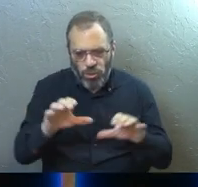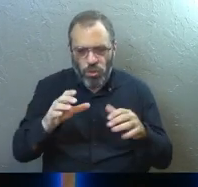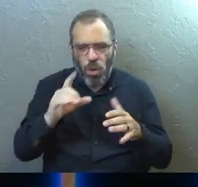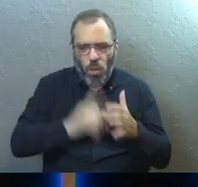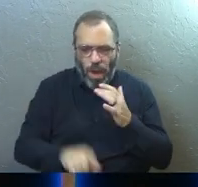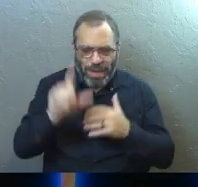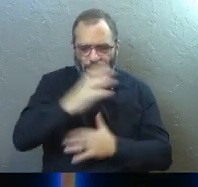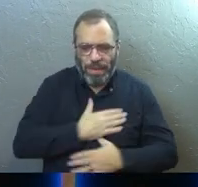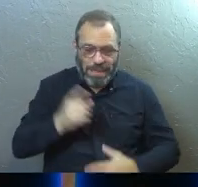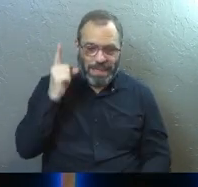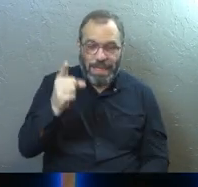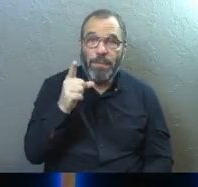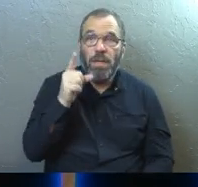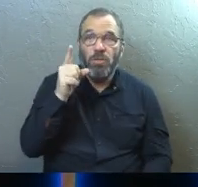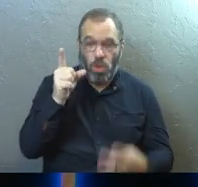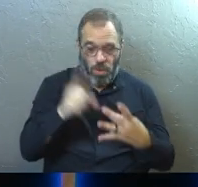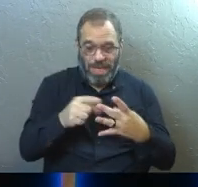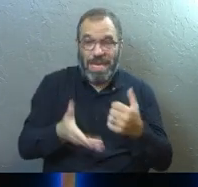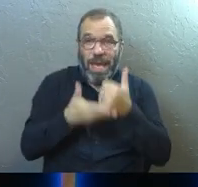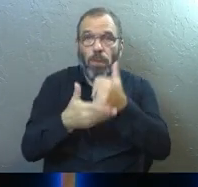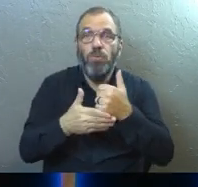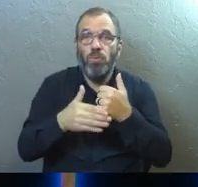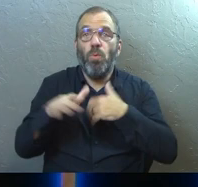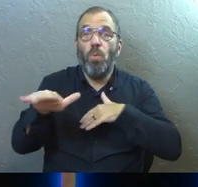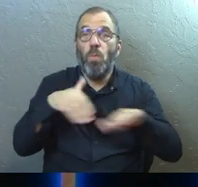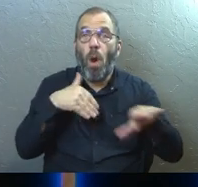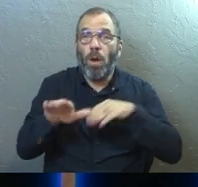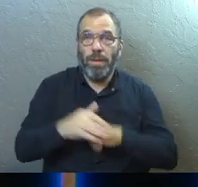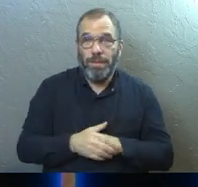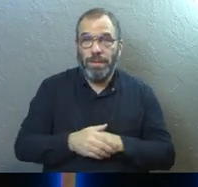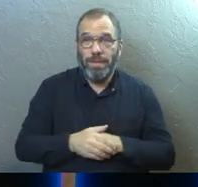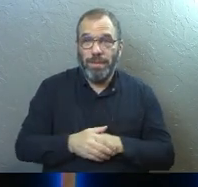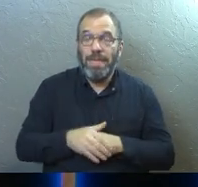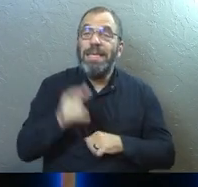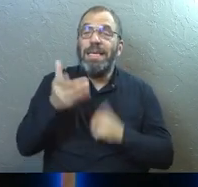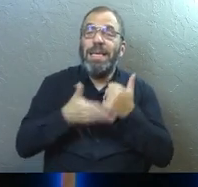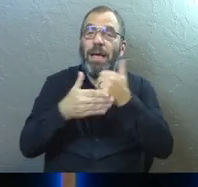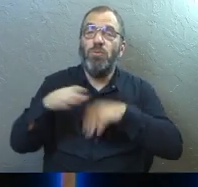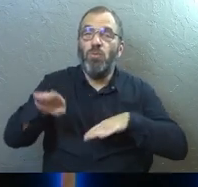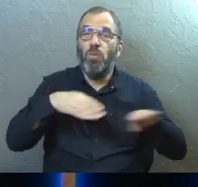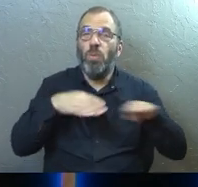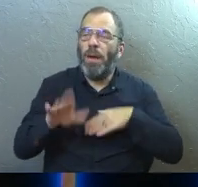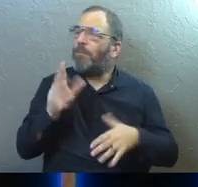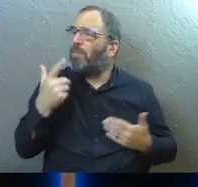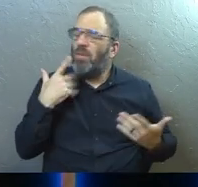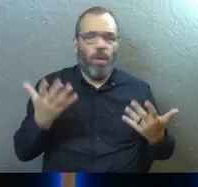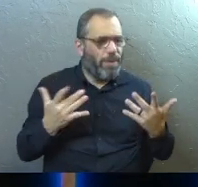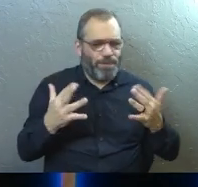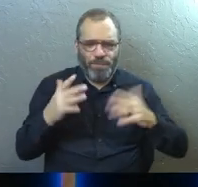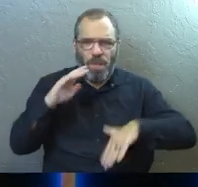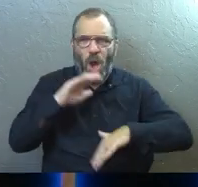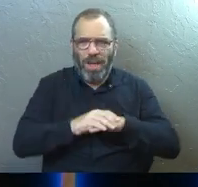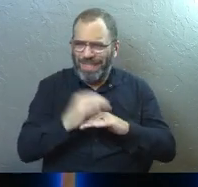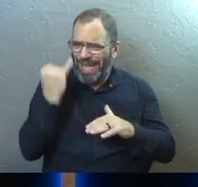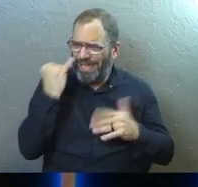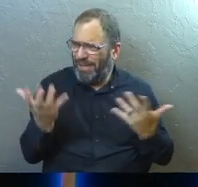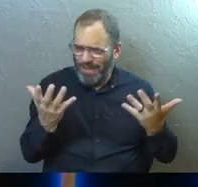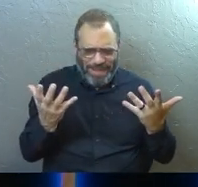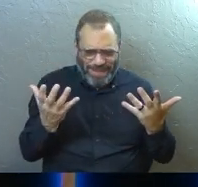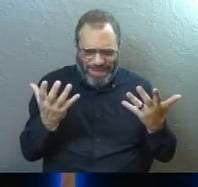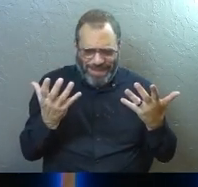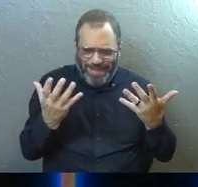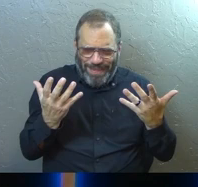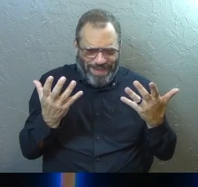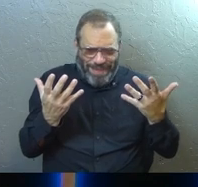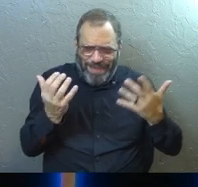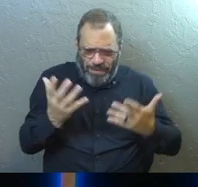what pleases him. So he helps you walk it. So there's this whole thing going be overlaid across this whole idea of like, we're going